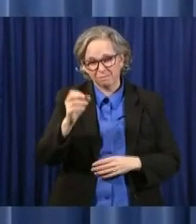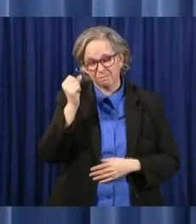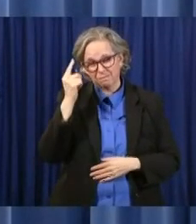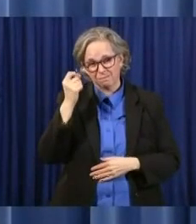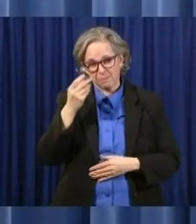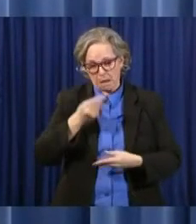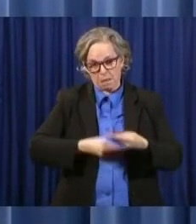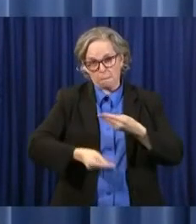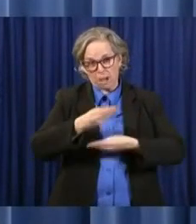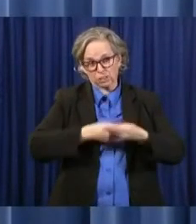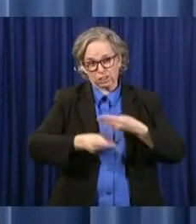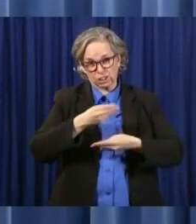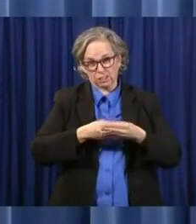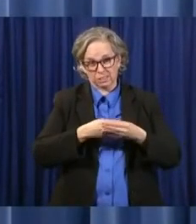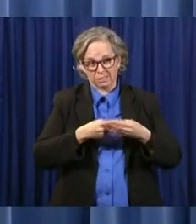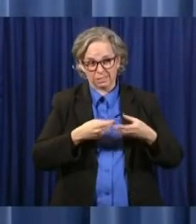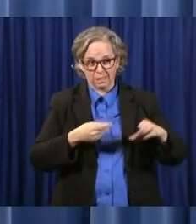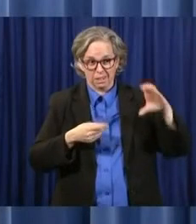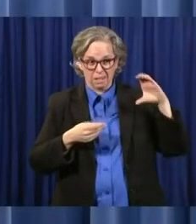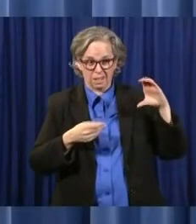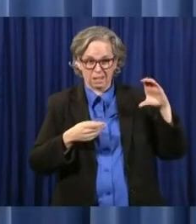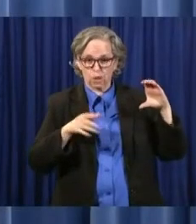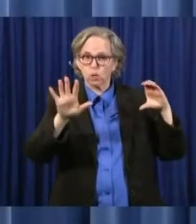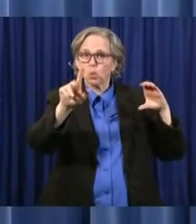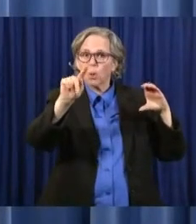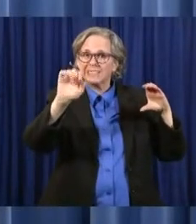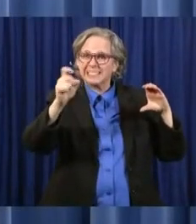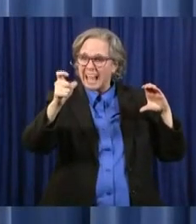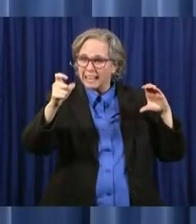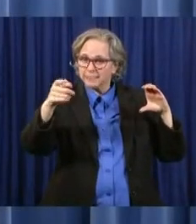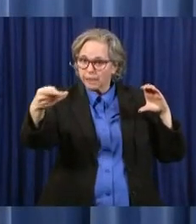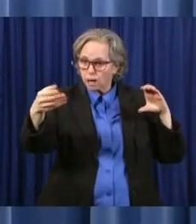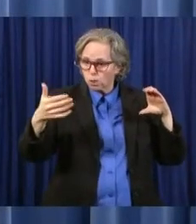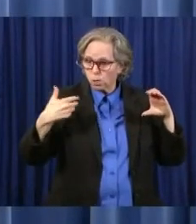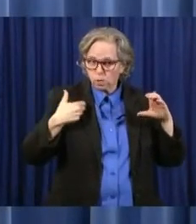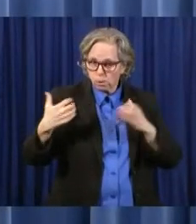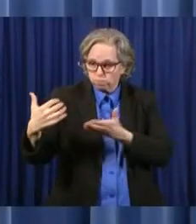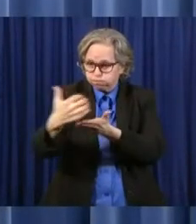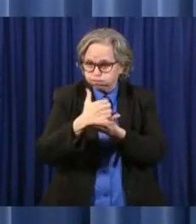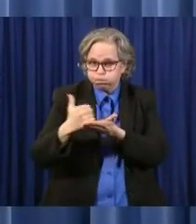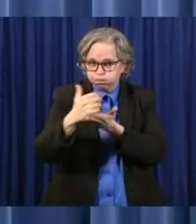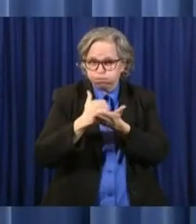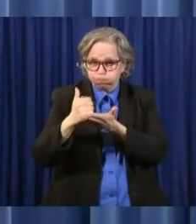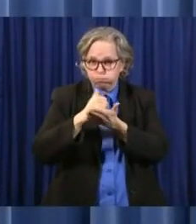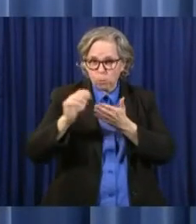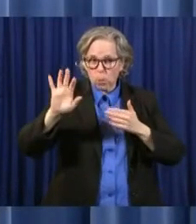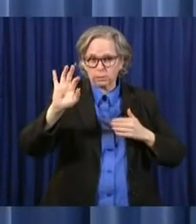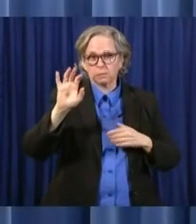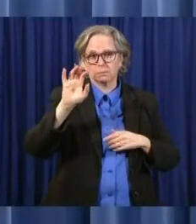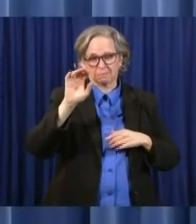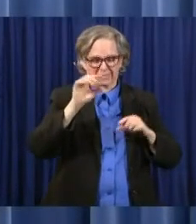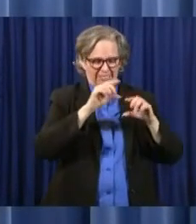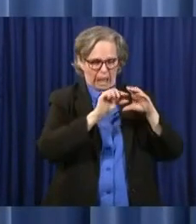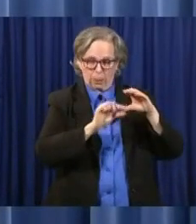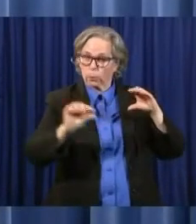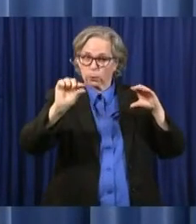.4% is spent on operating expenses of state agencies.